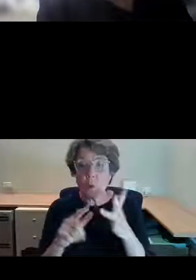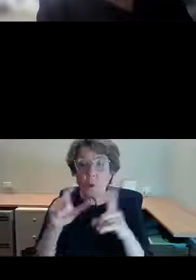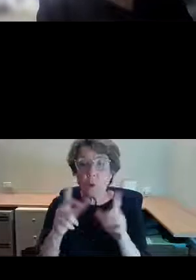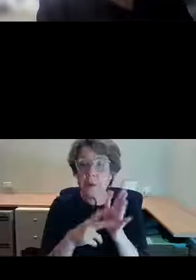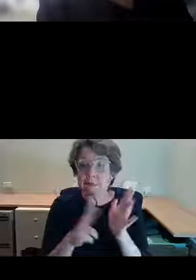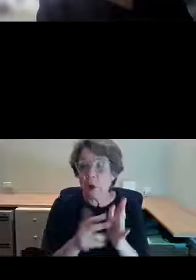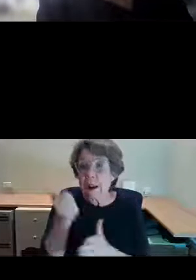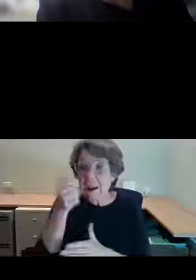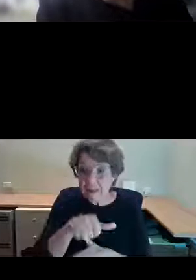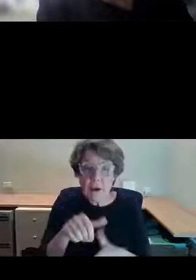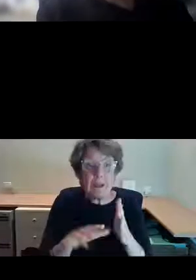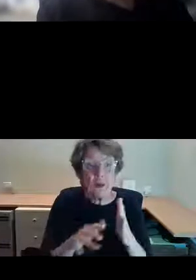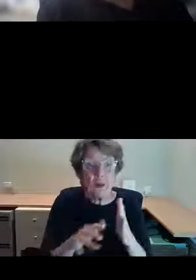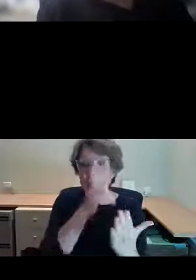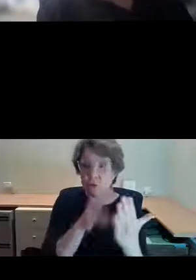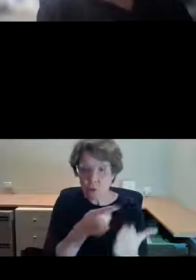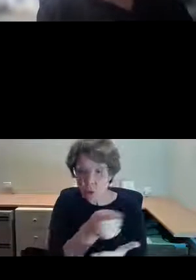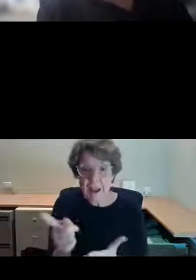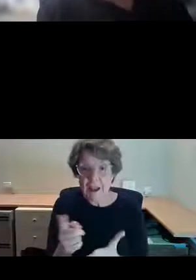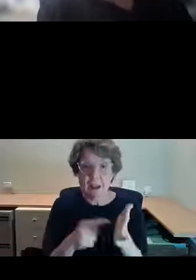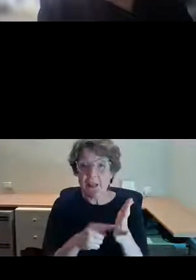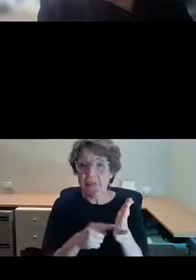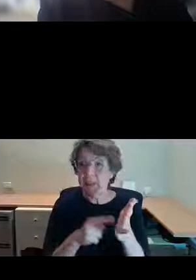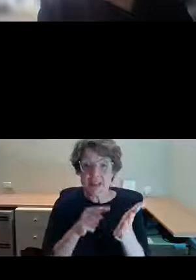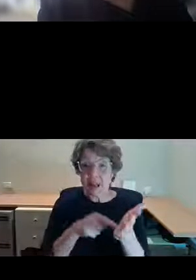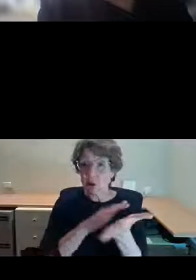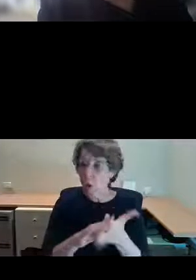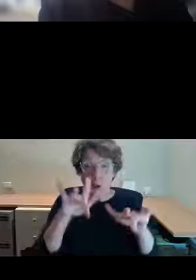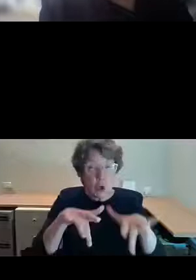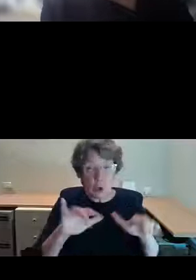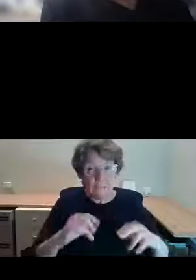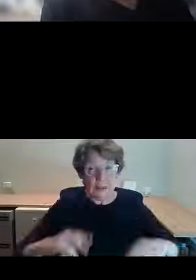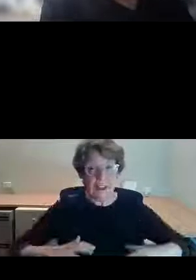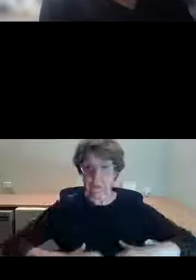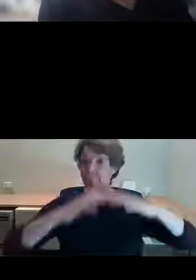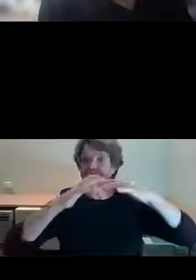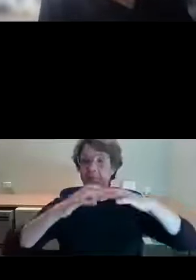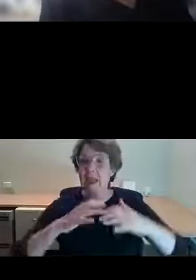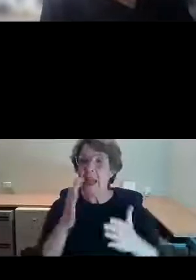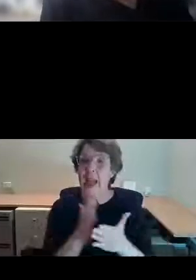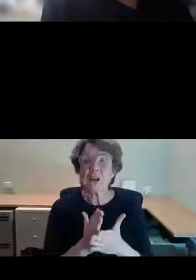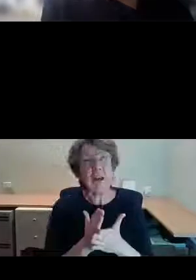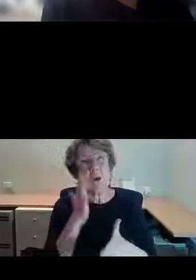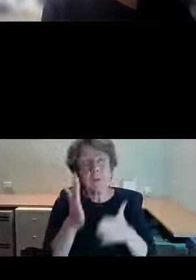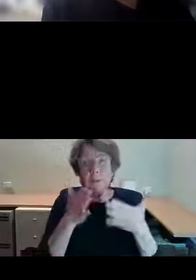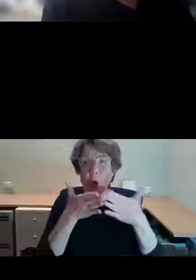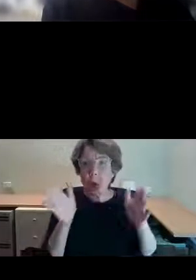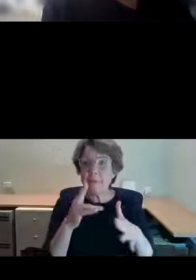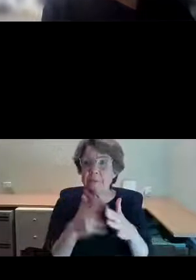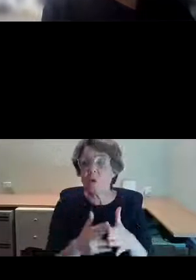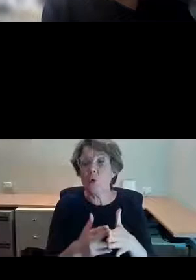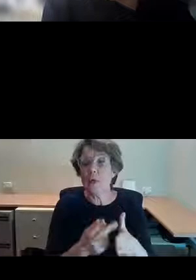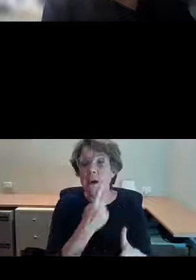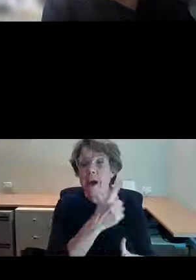drawing, the town hall was nowhere near being finished. It had been intended to open for the centenary